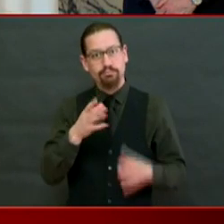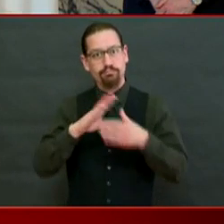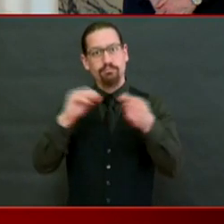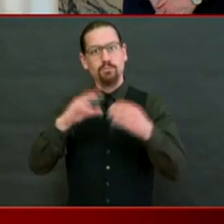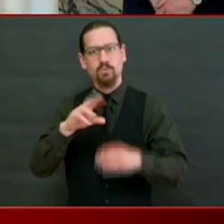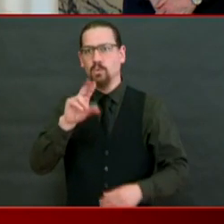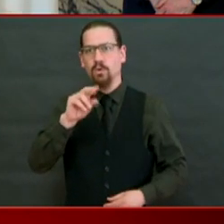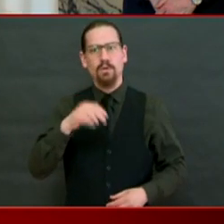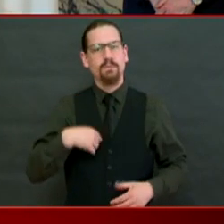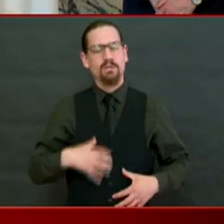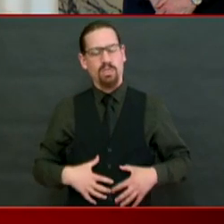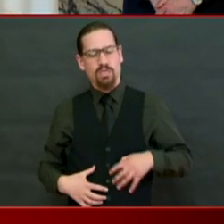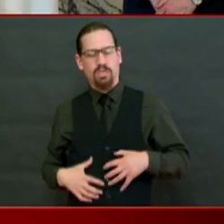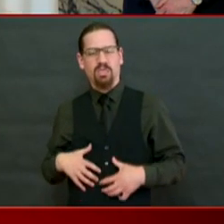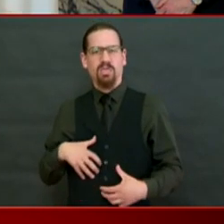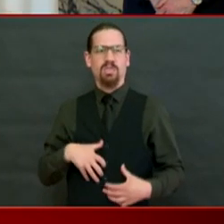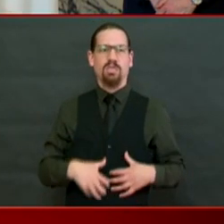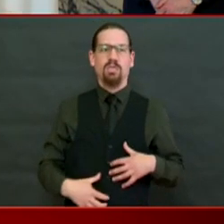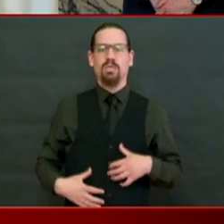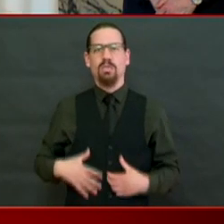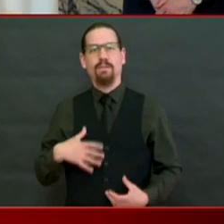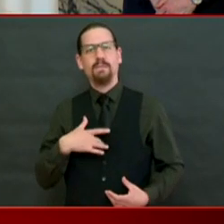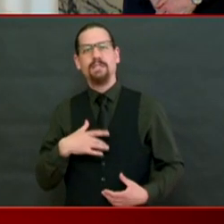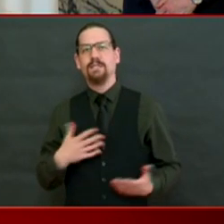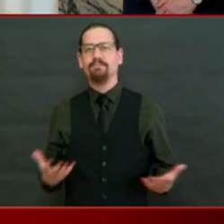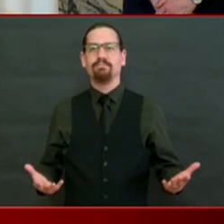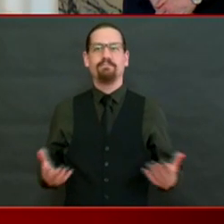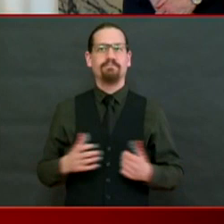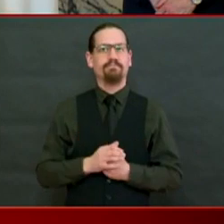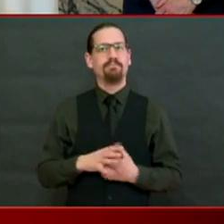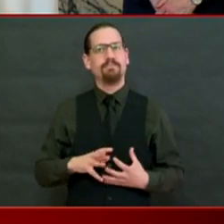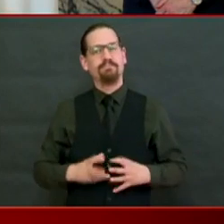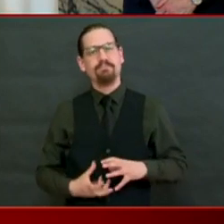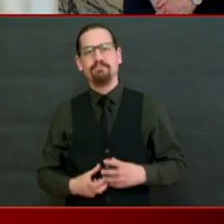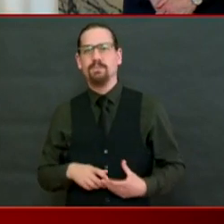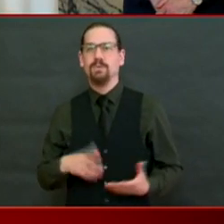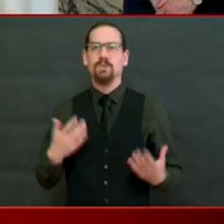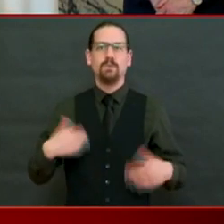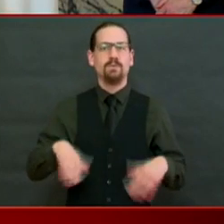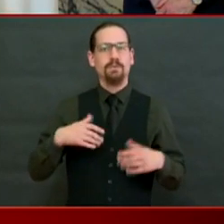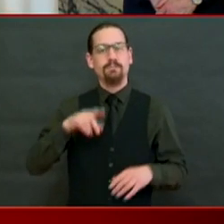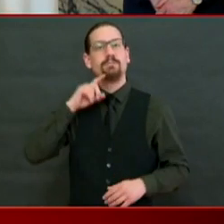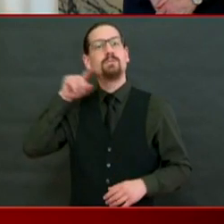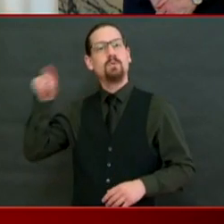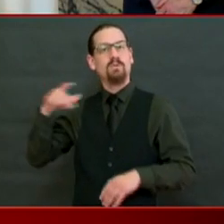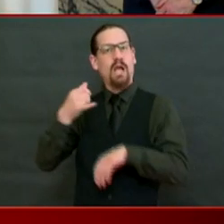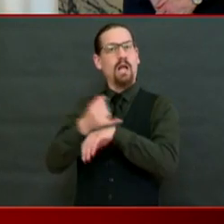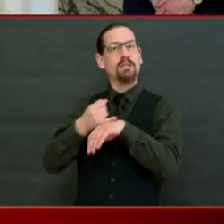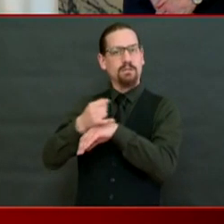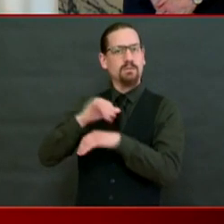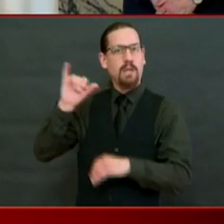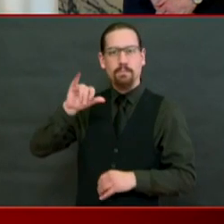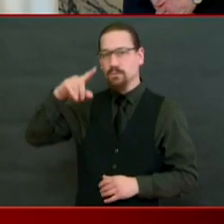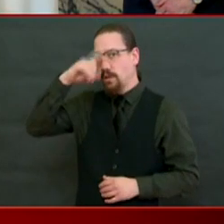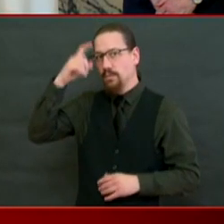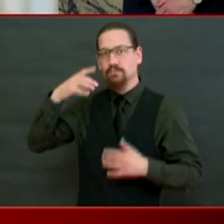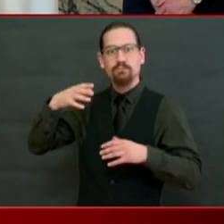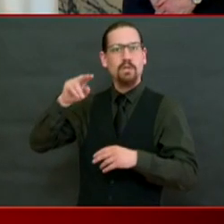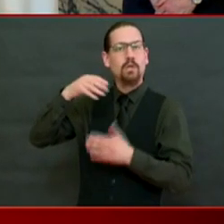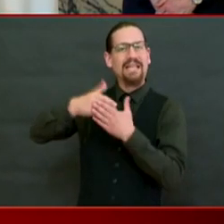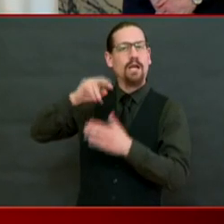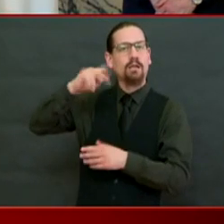knot as I think about Aquidnick Island and Newport and Westerly and